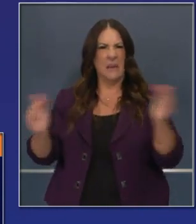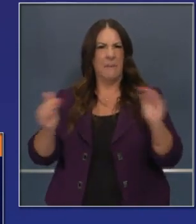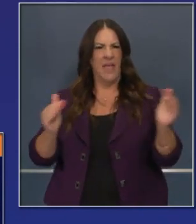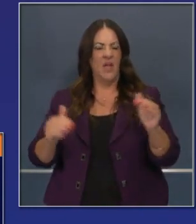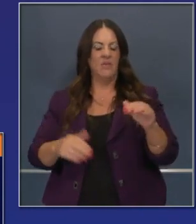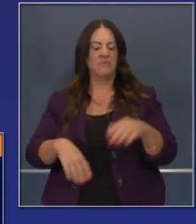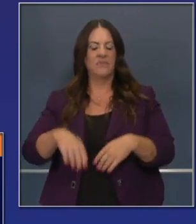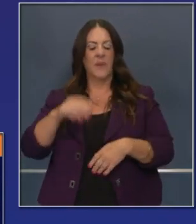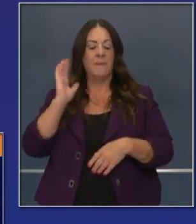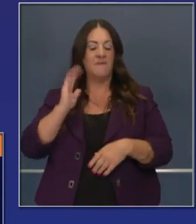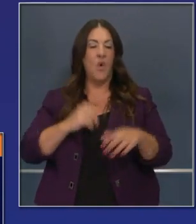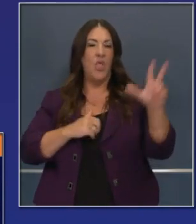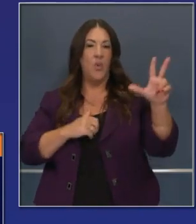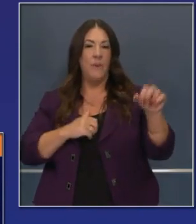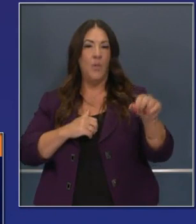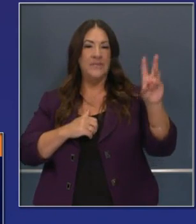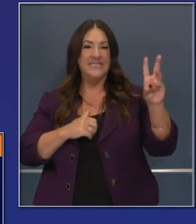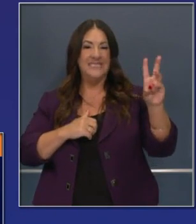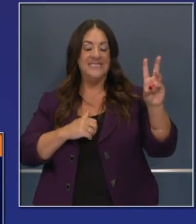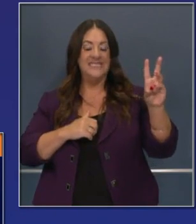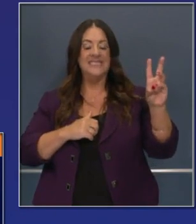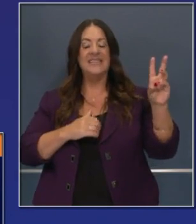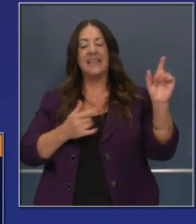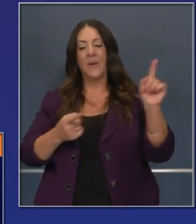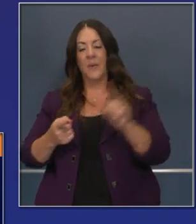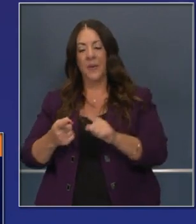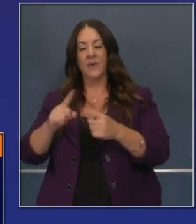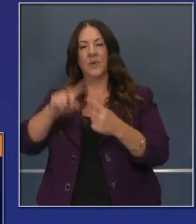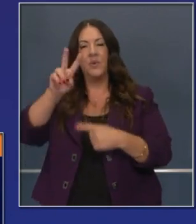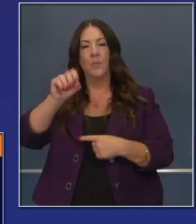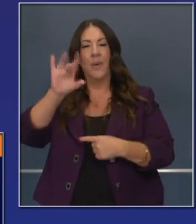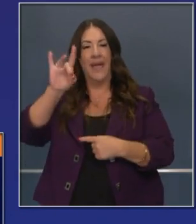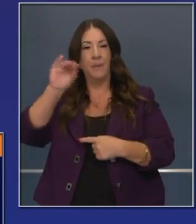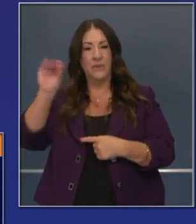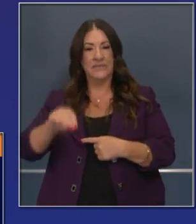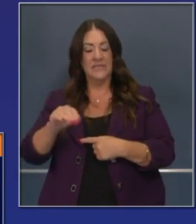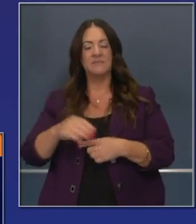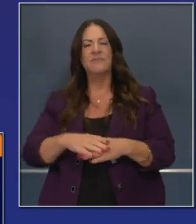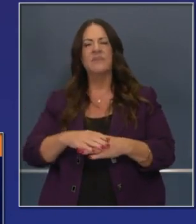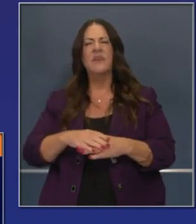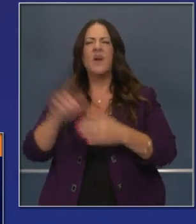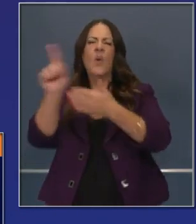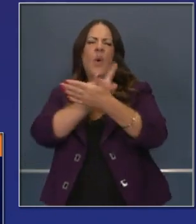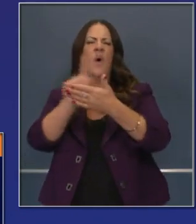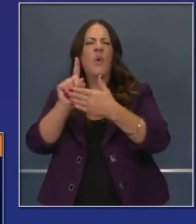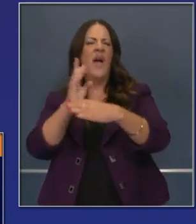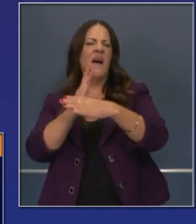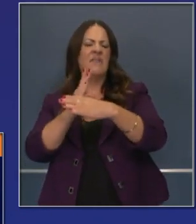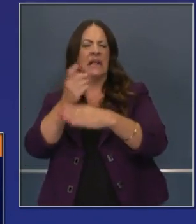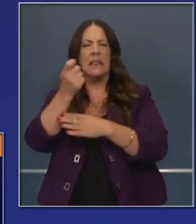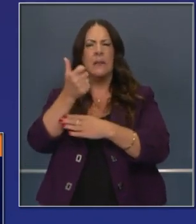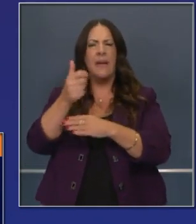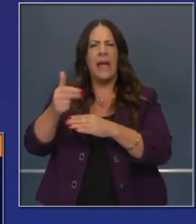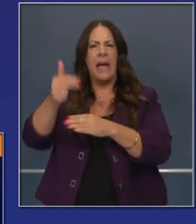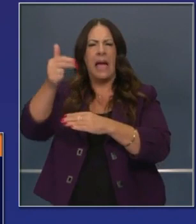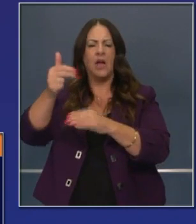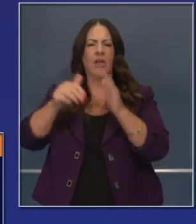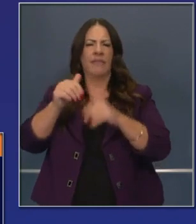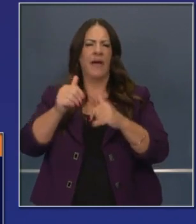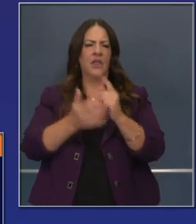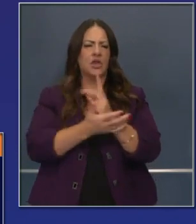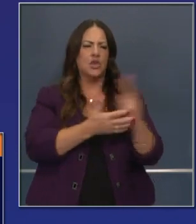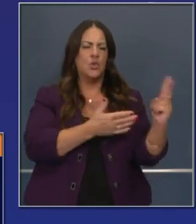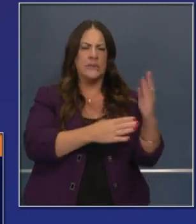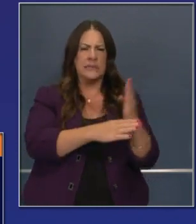.6% positivity and now down to 2.8%. The seven-day is slightly higher than the 14-day. I'm going to get to that